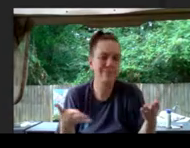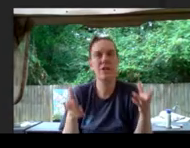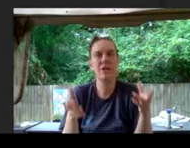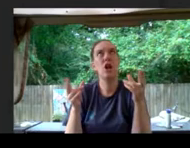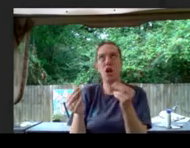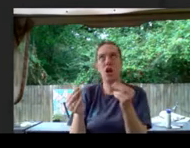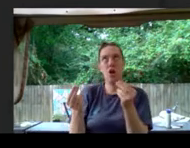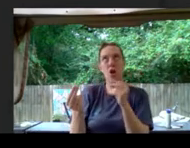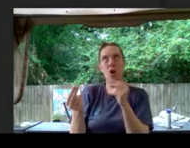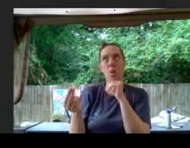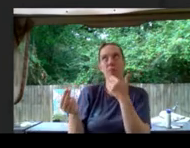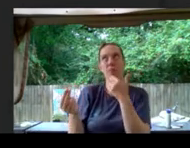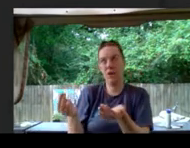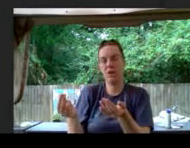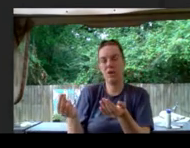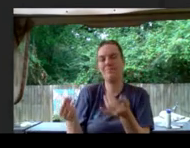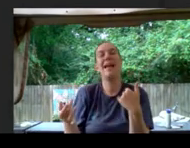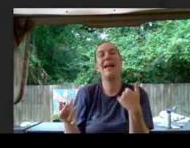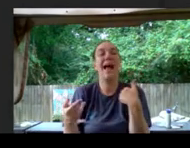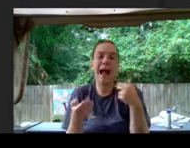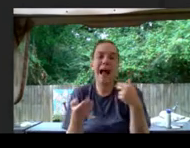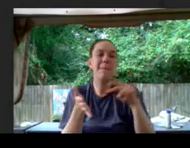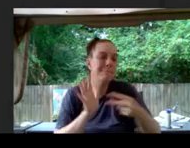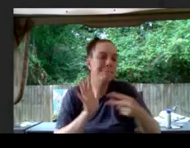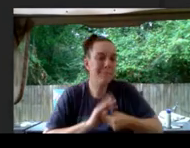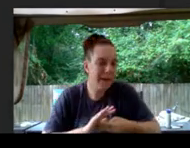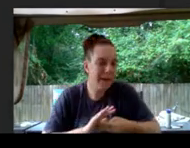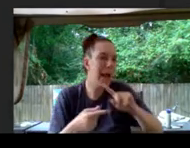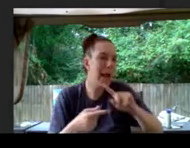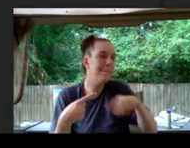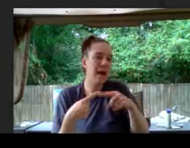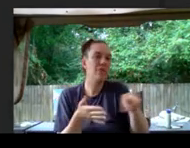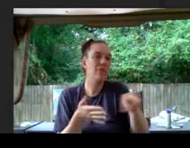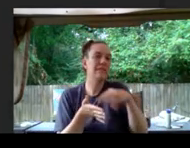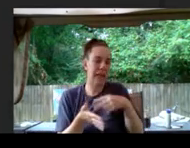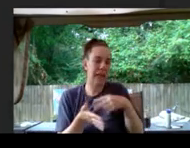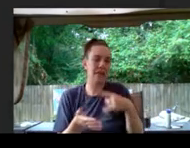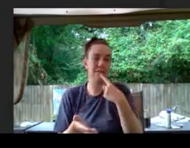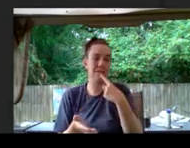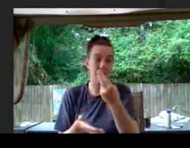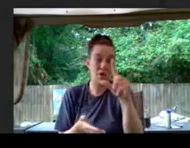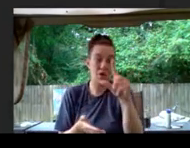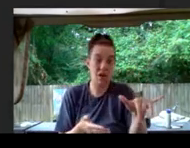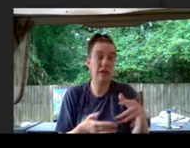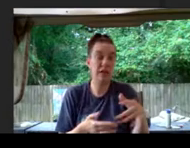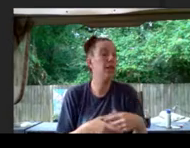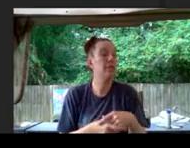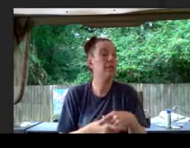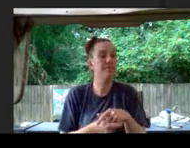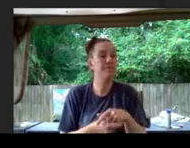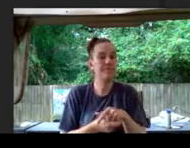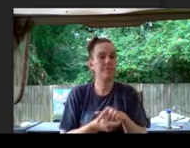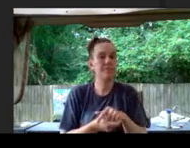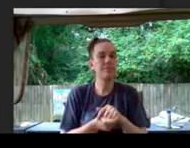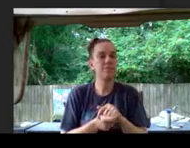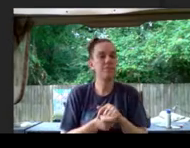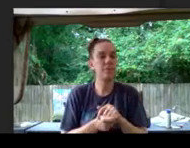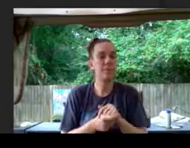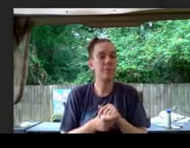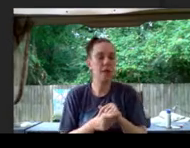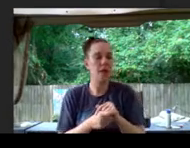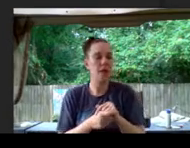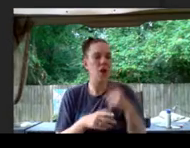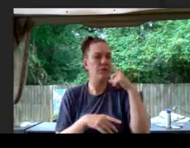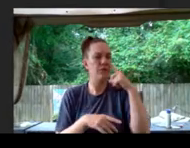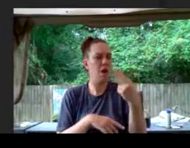about the dance, said Holly. For Holly, throwing the dance had become enormously important.